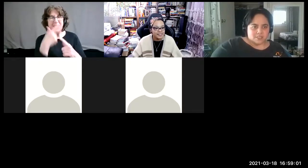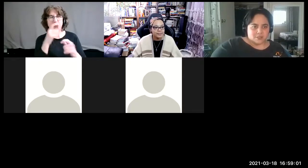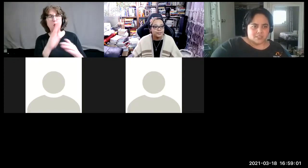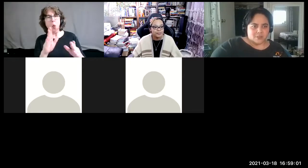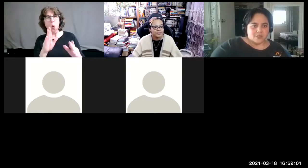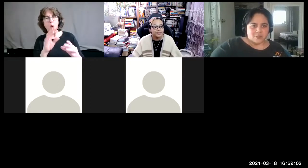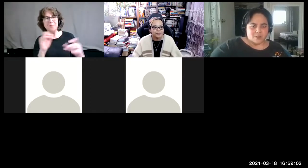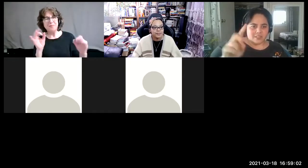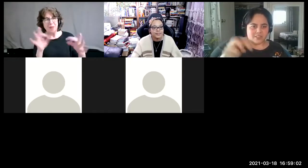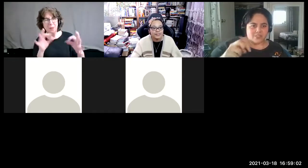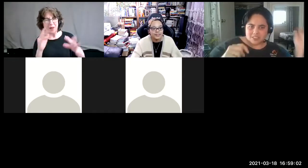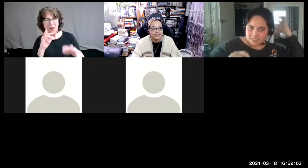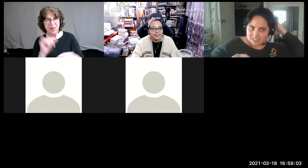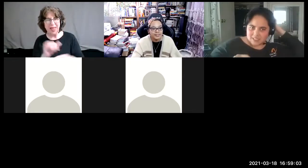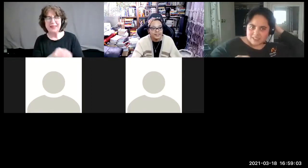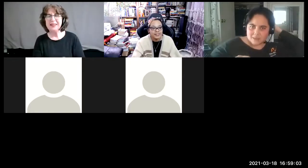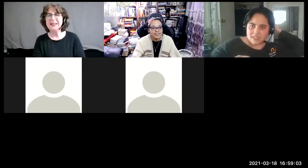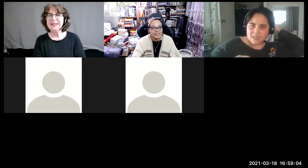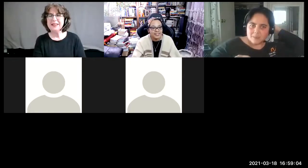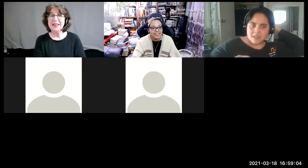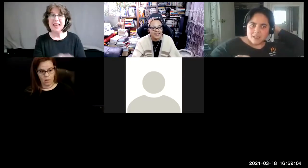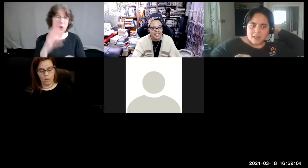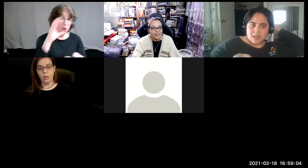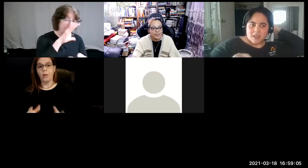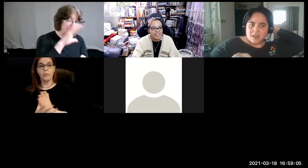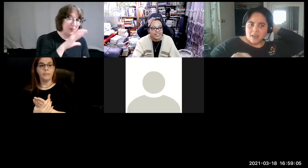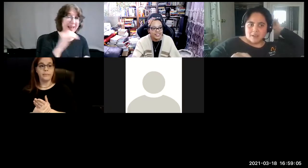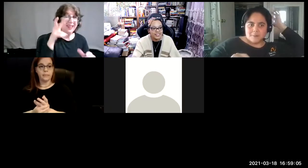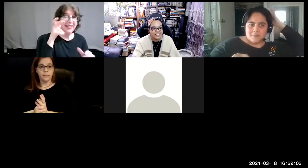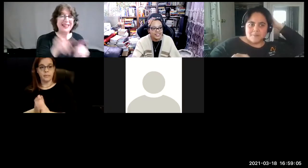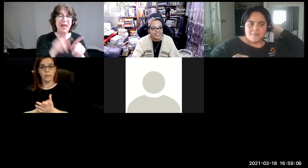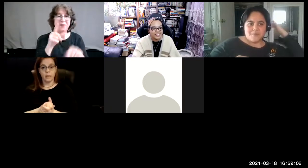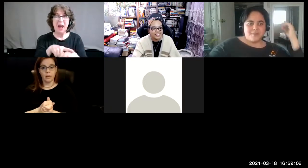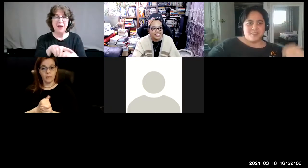response to it. So I don't know if you can search and listen at the same time. Um,